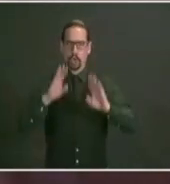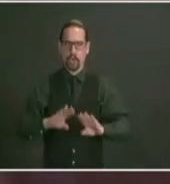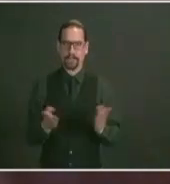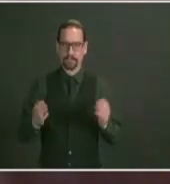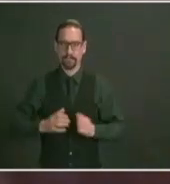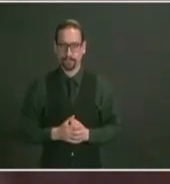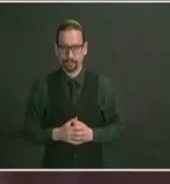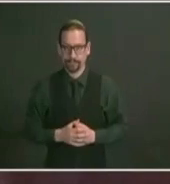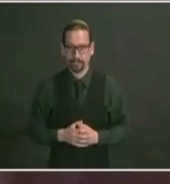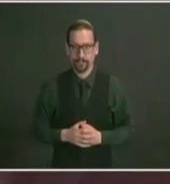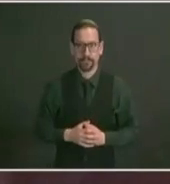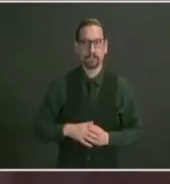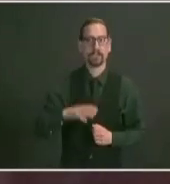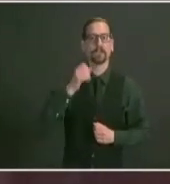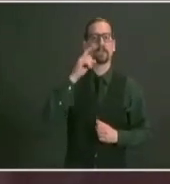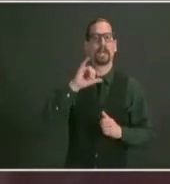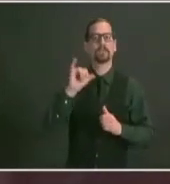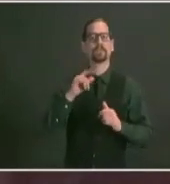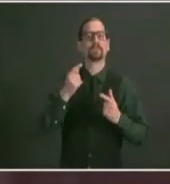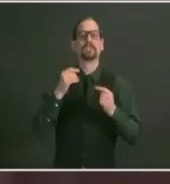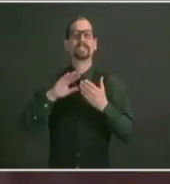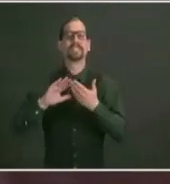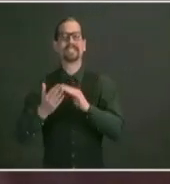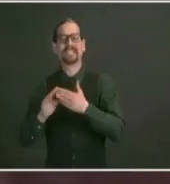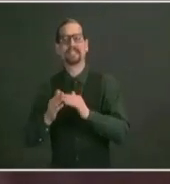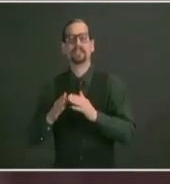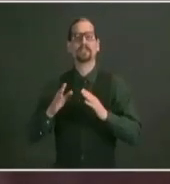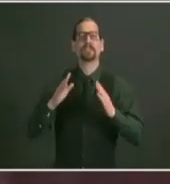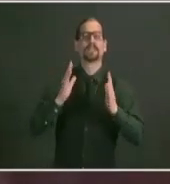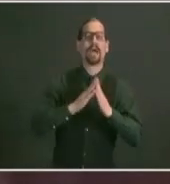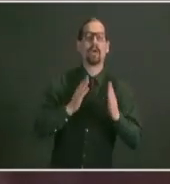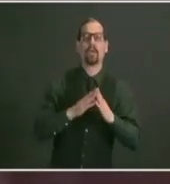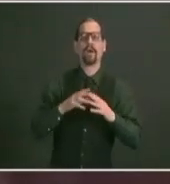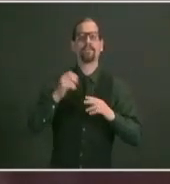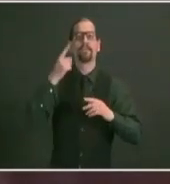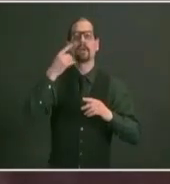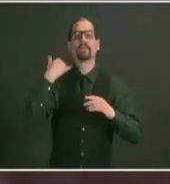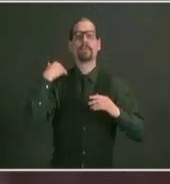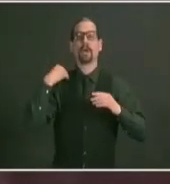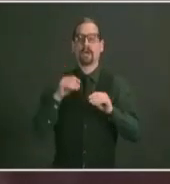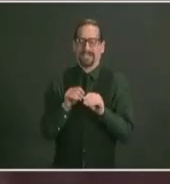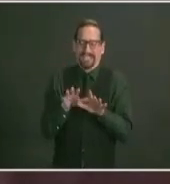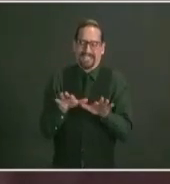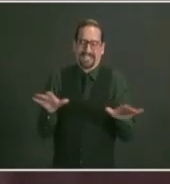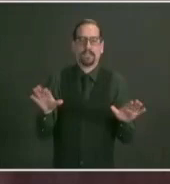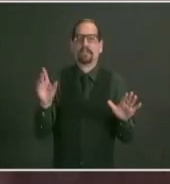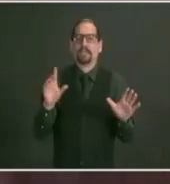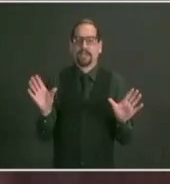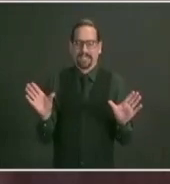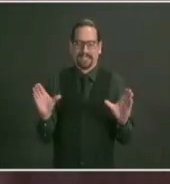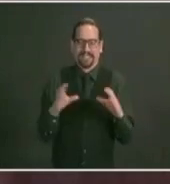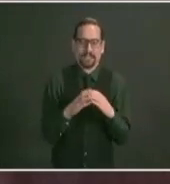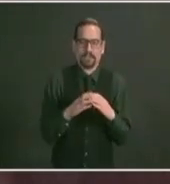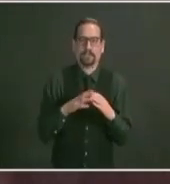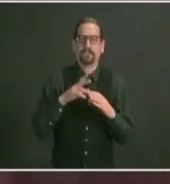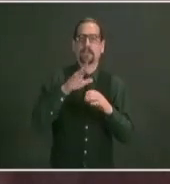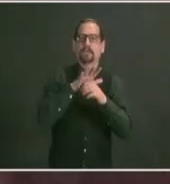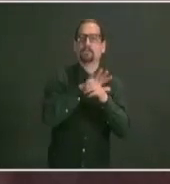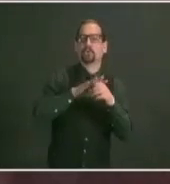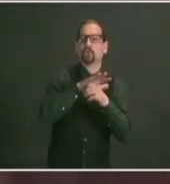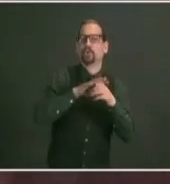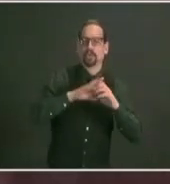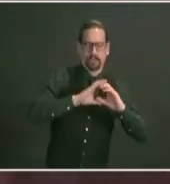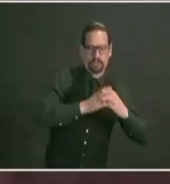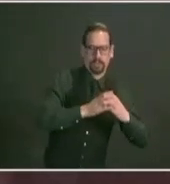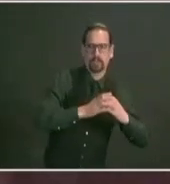cities and towns open to all rhode islanders just like our larger mass vaccination sites we envision these